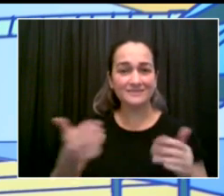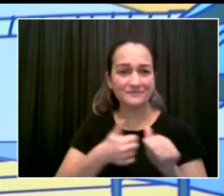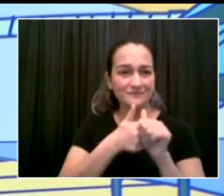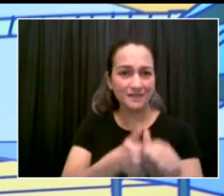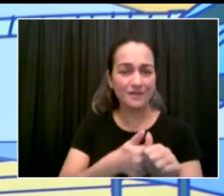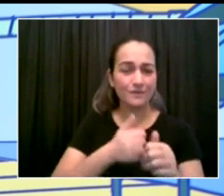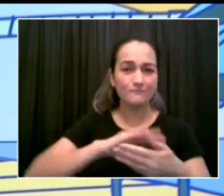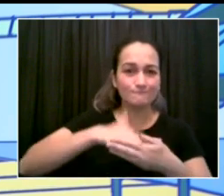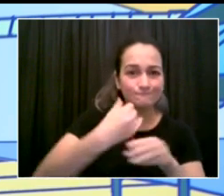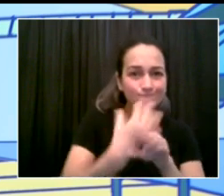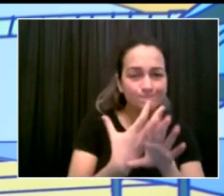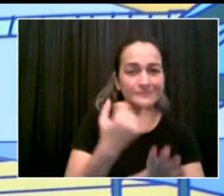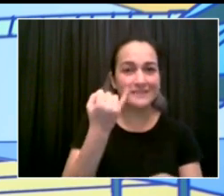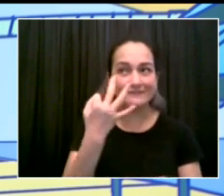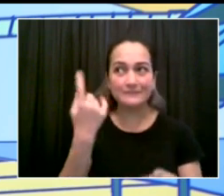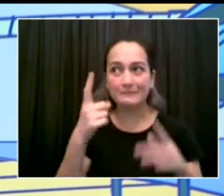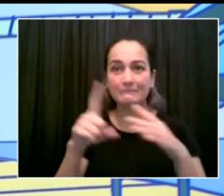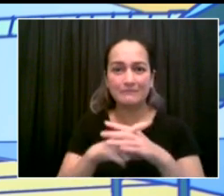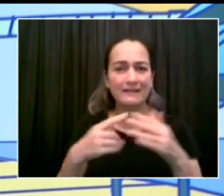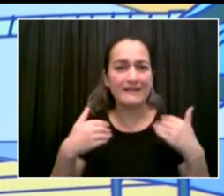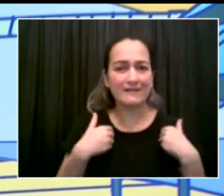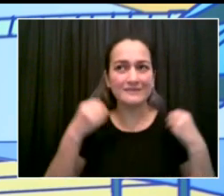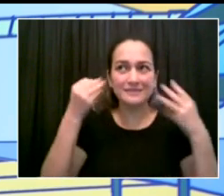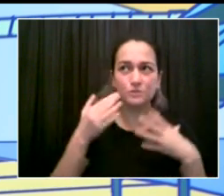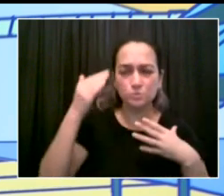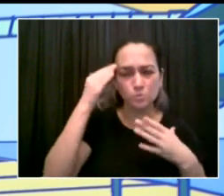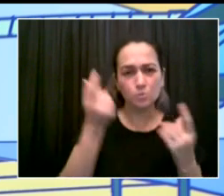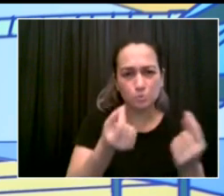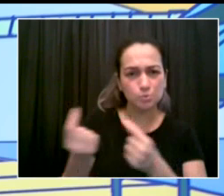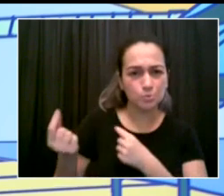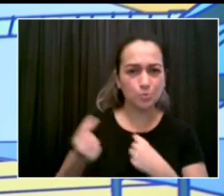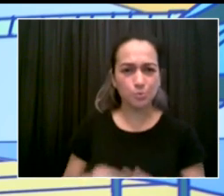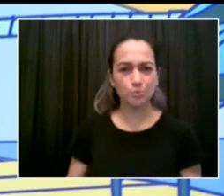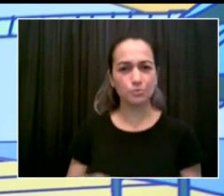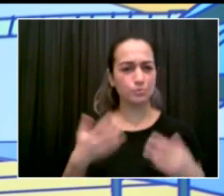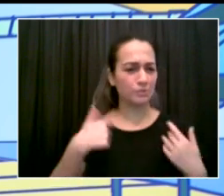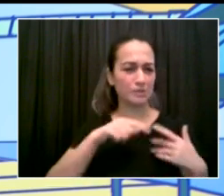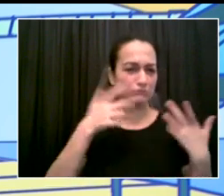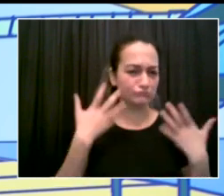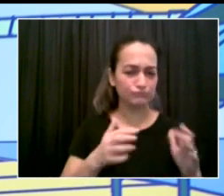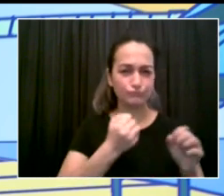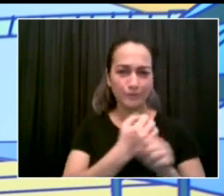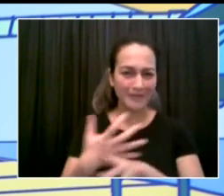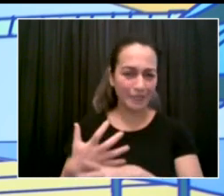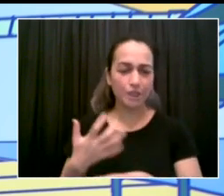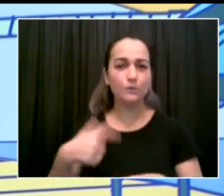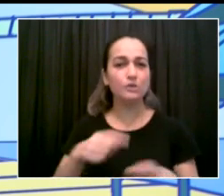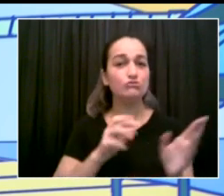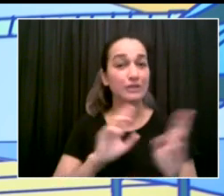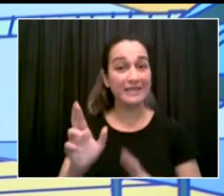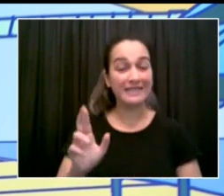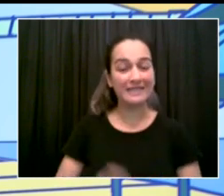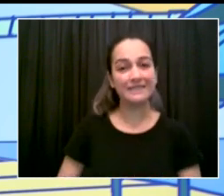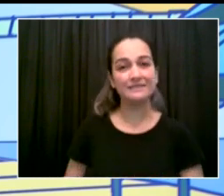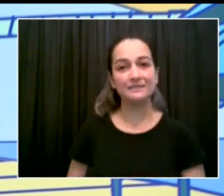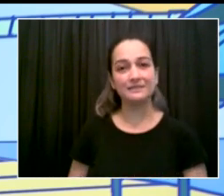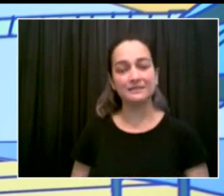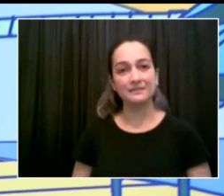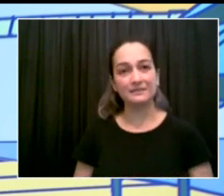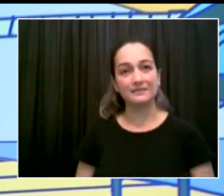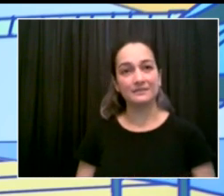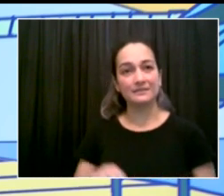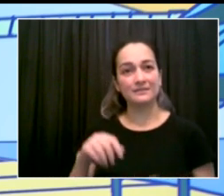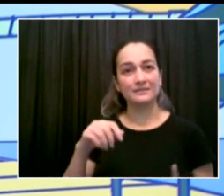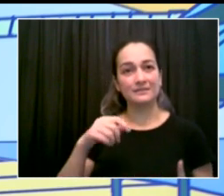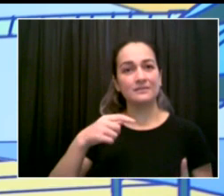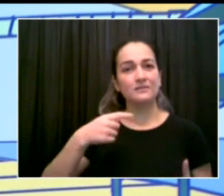is the baseline that we're announcing today, but there's some ongoing conversations both within the DOE and with our labor partners, and we're going to